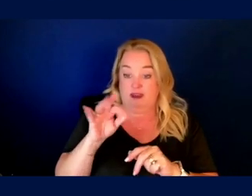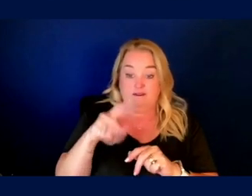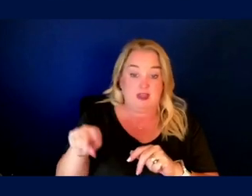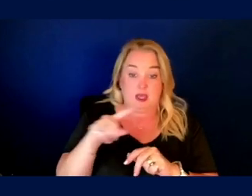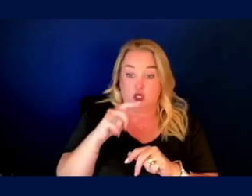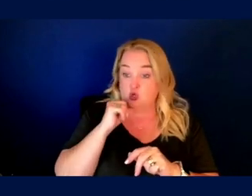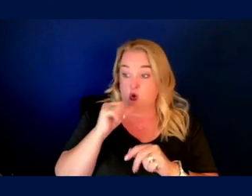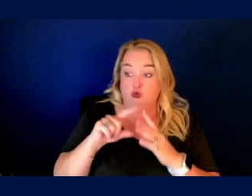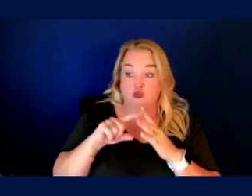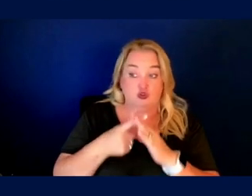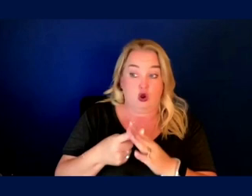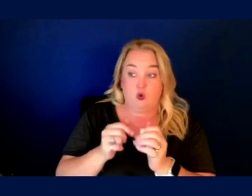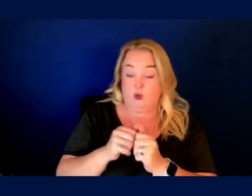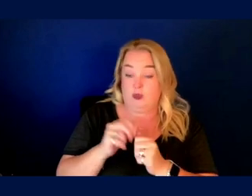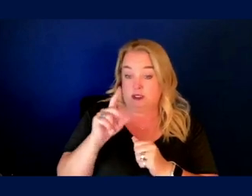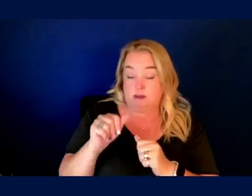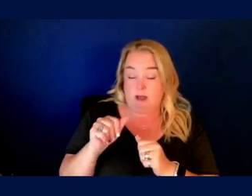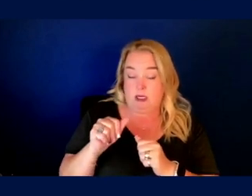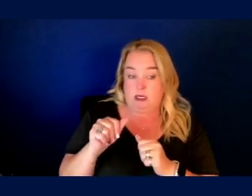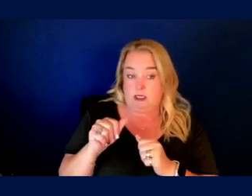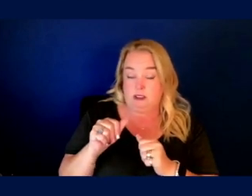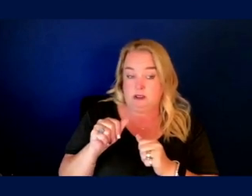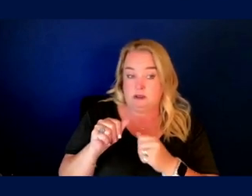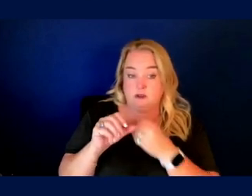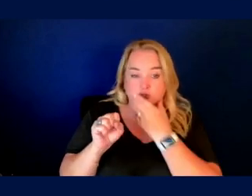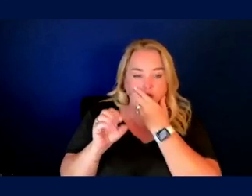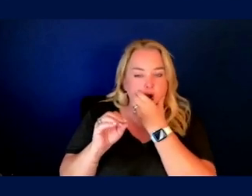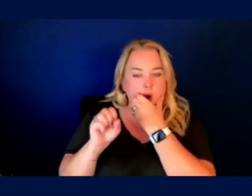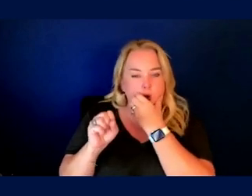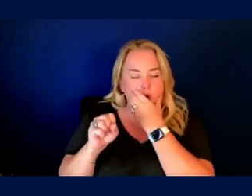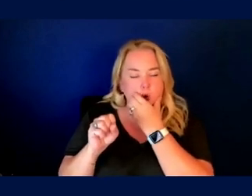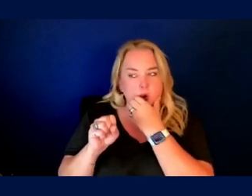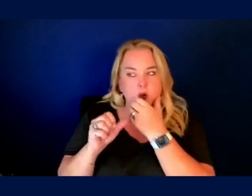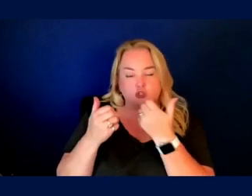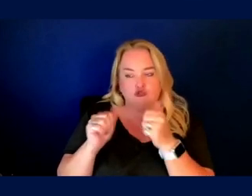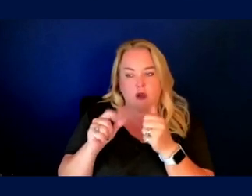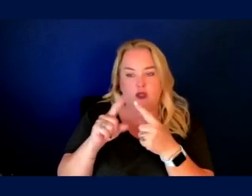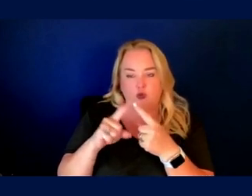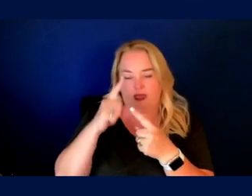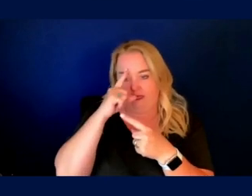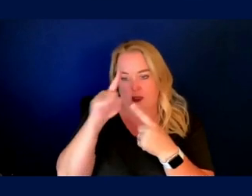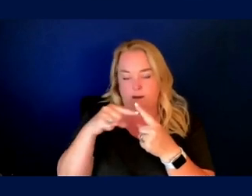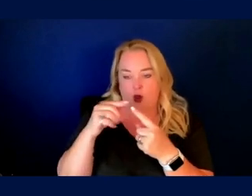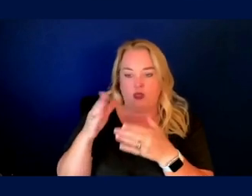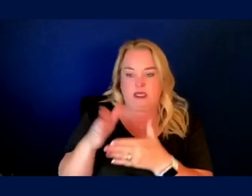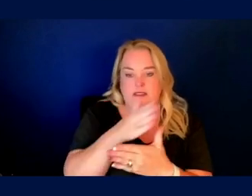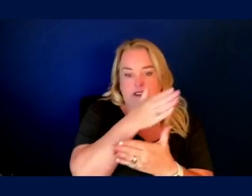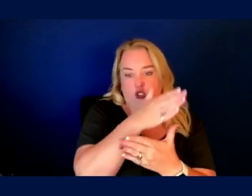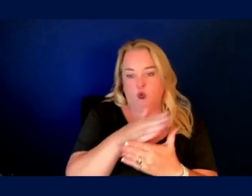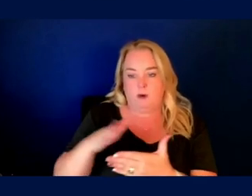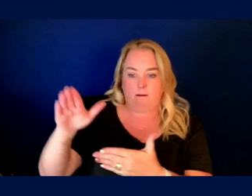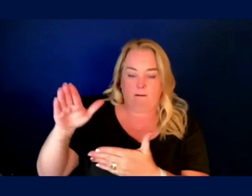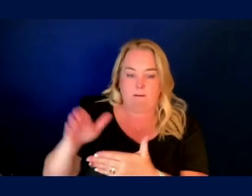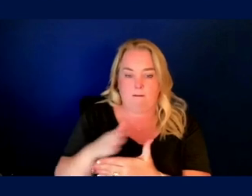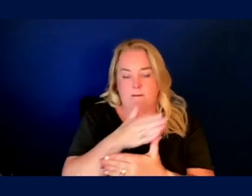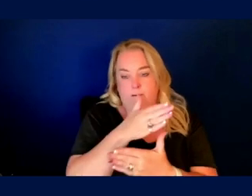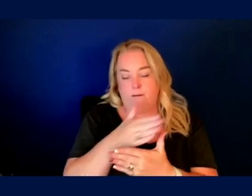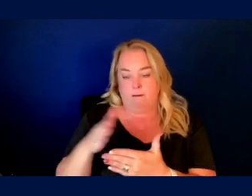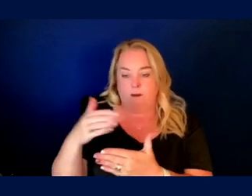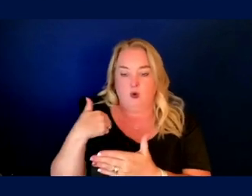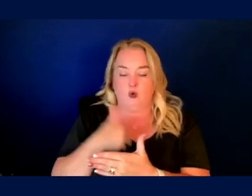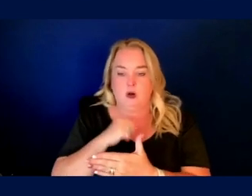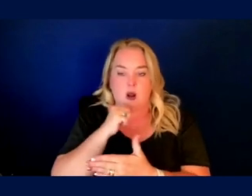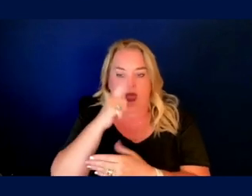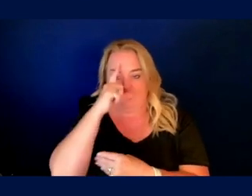out with disabilities of some sort? So again, putting things on a continuum and thinking that we shouldn't be